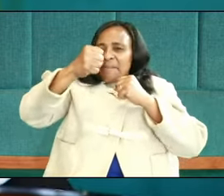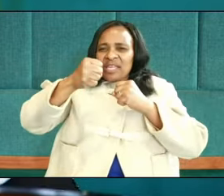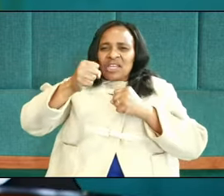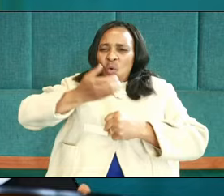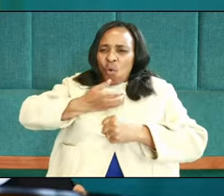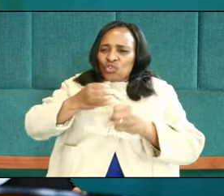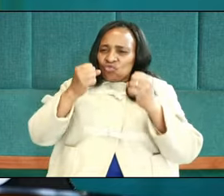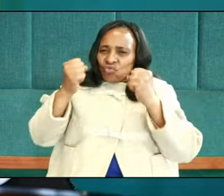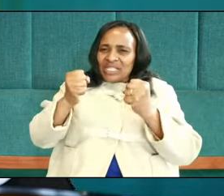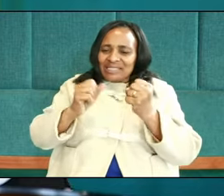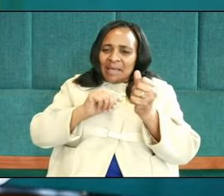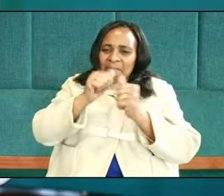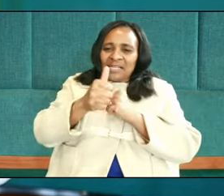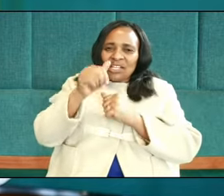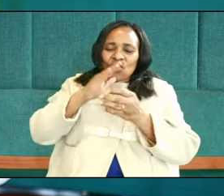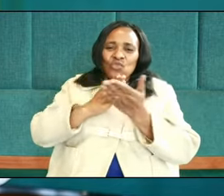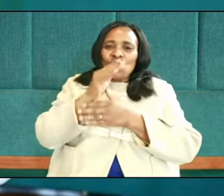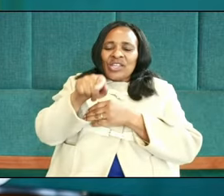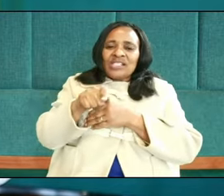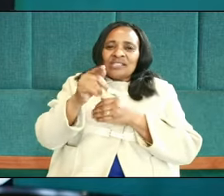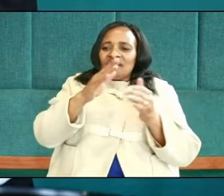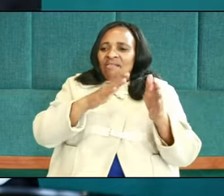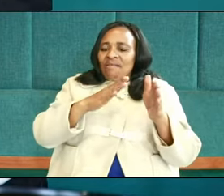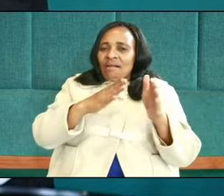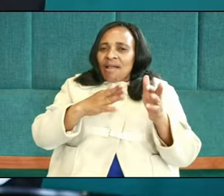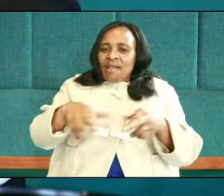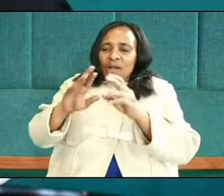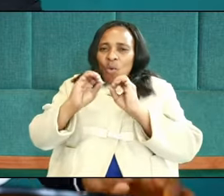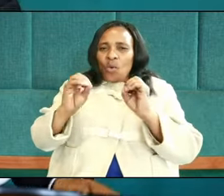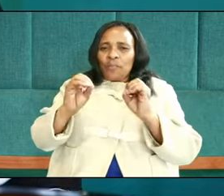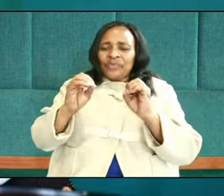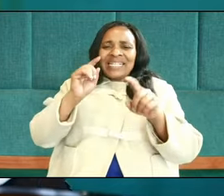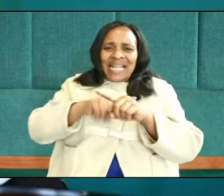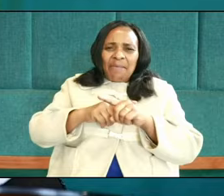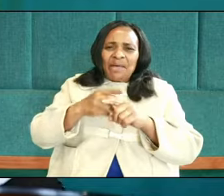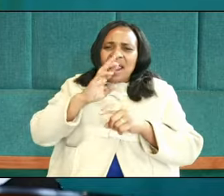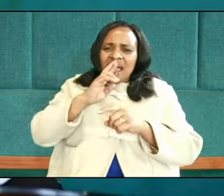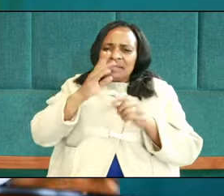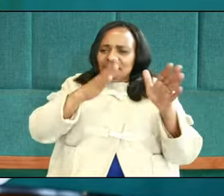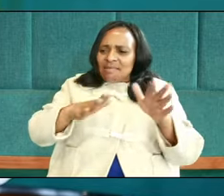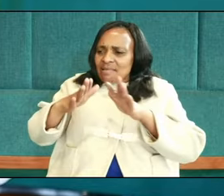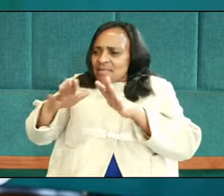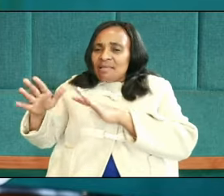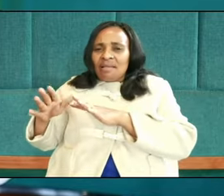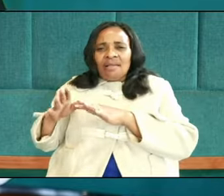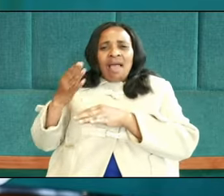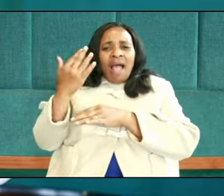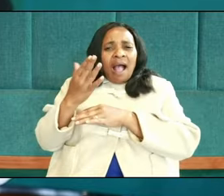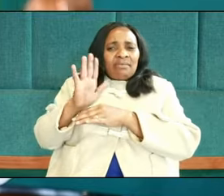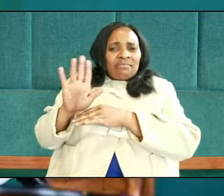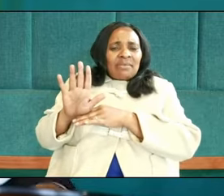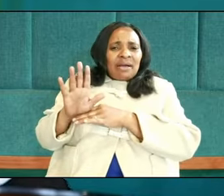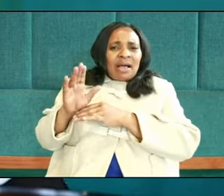strength that made that possible. When they went and saw the Red Sea, it was not their own arm that granted